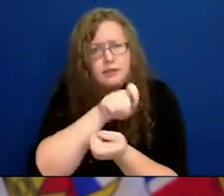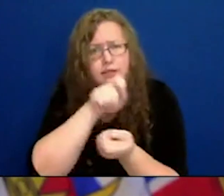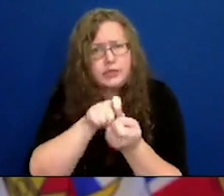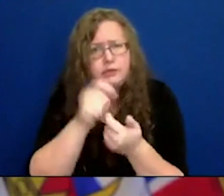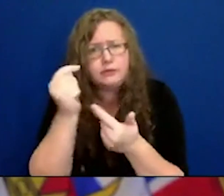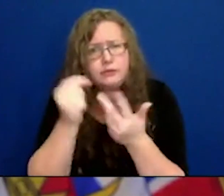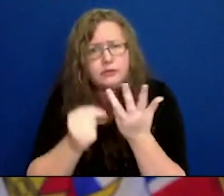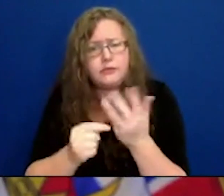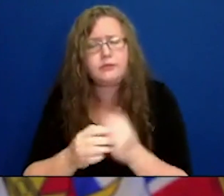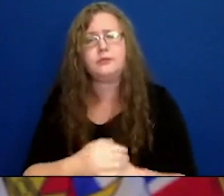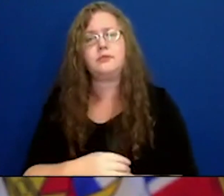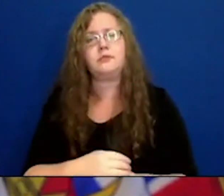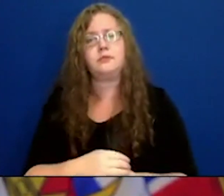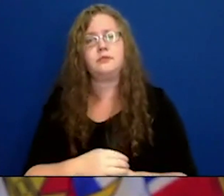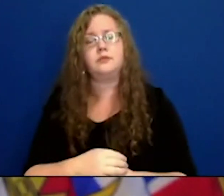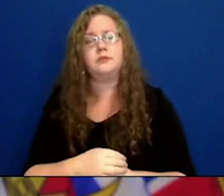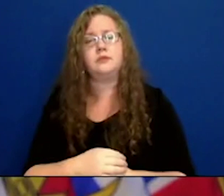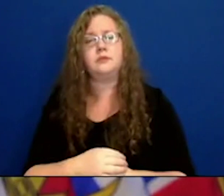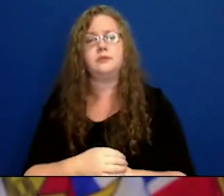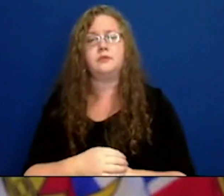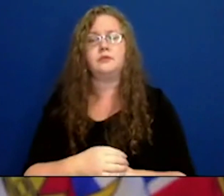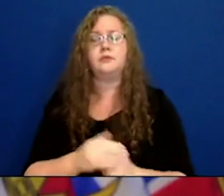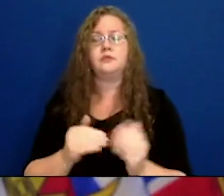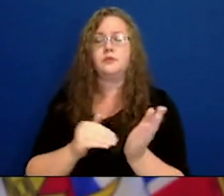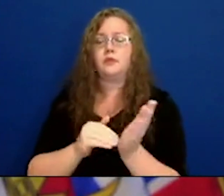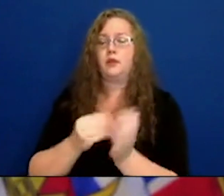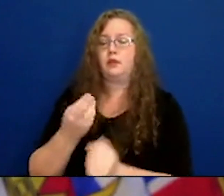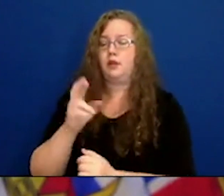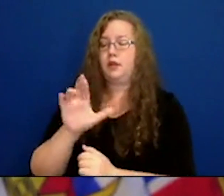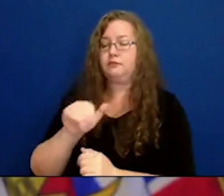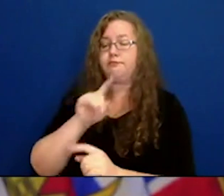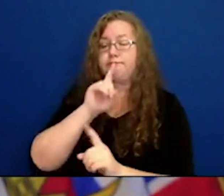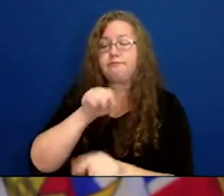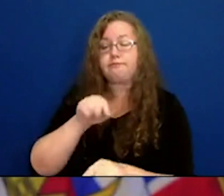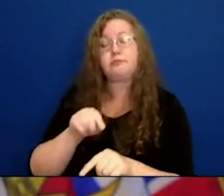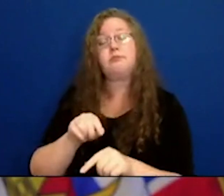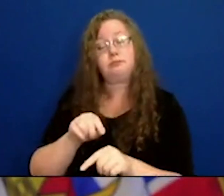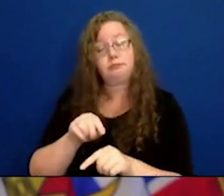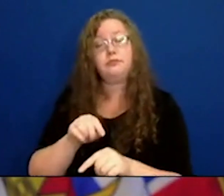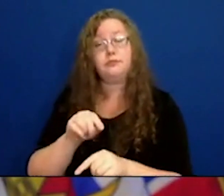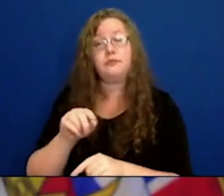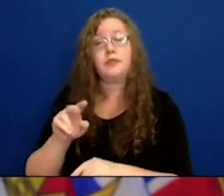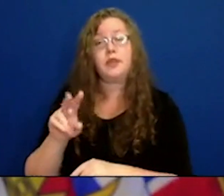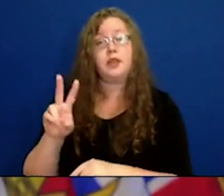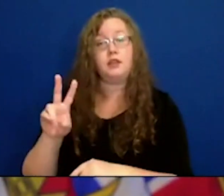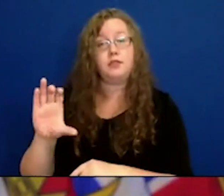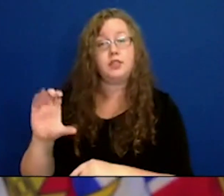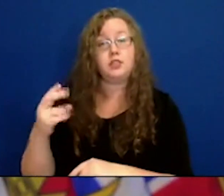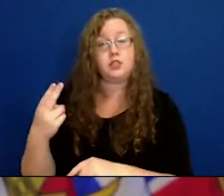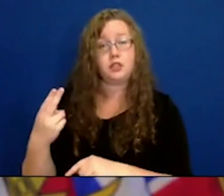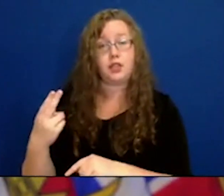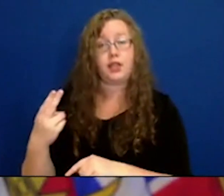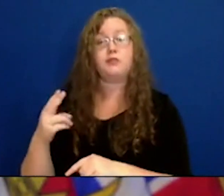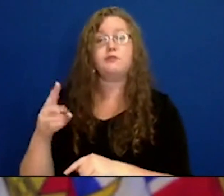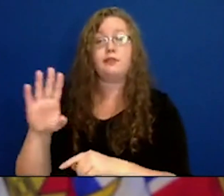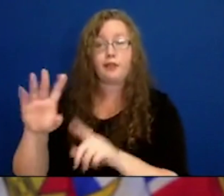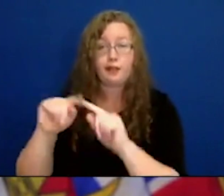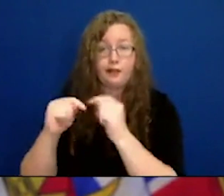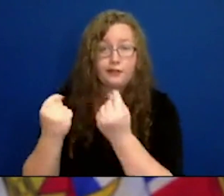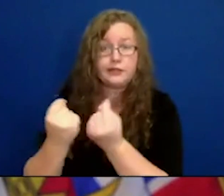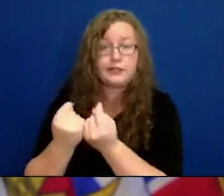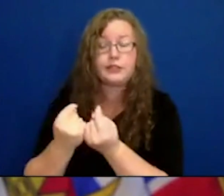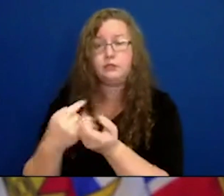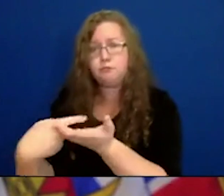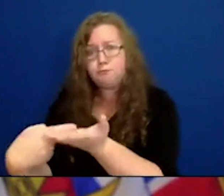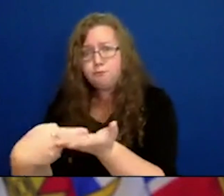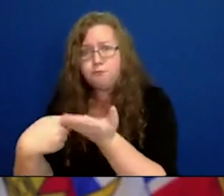that Vancouver Coastal has been working with the team at the hospital. And I don't have the updated numbers with me right now,